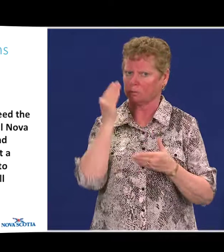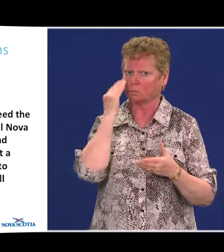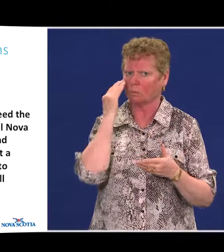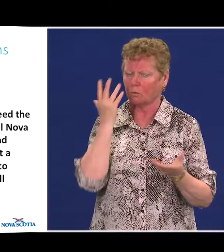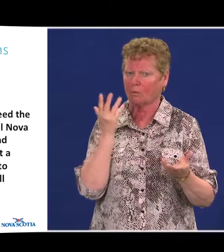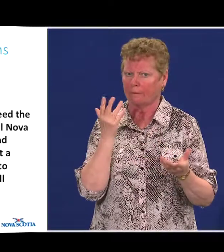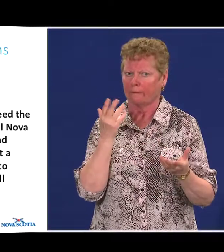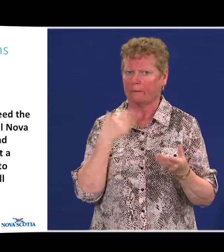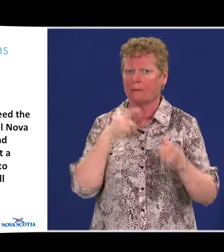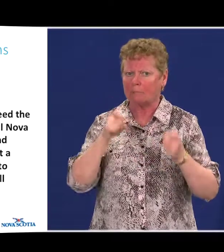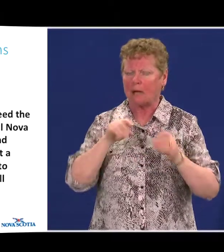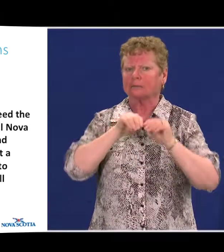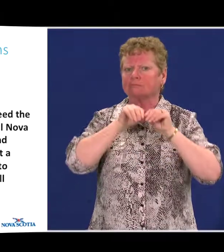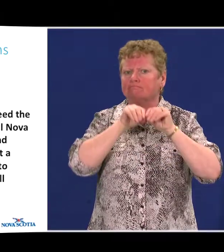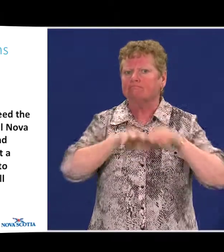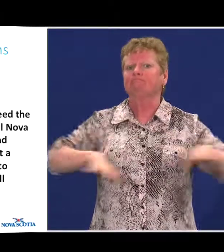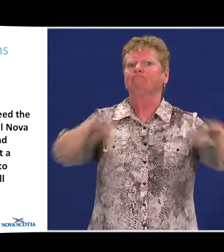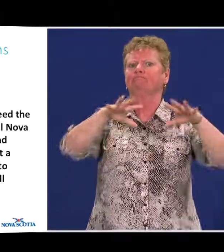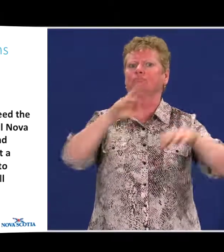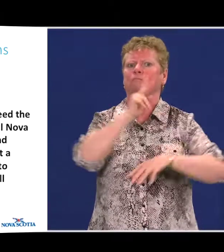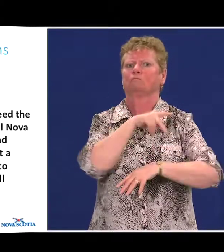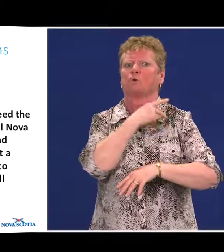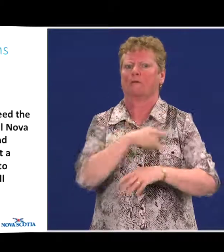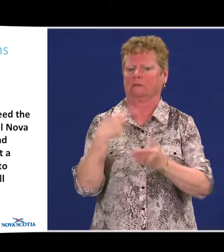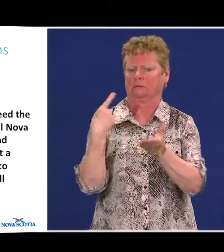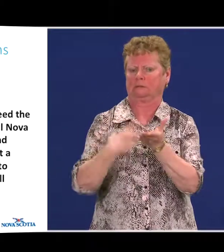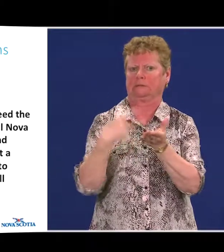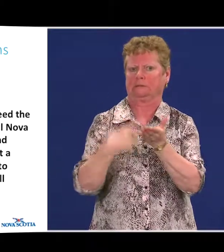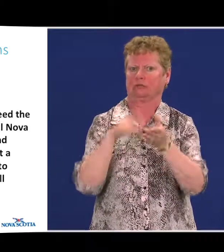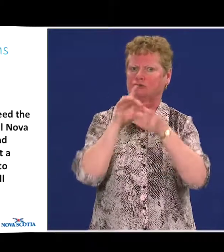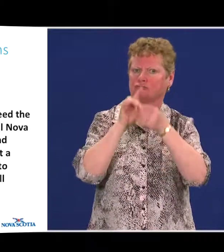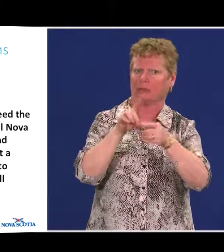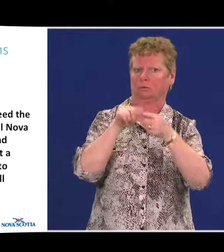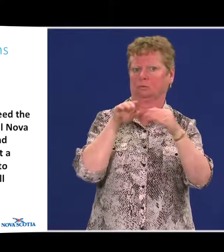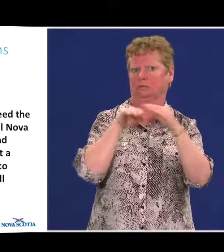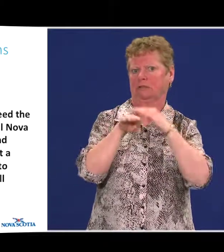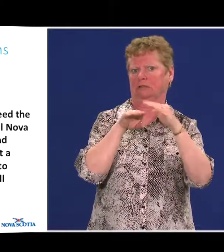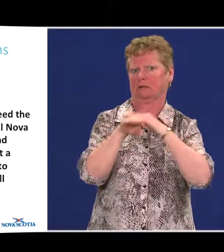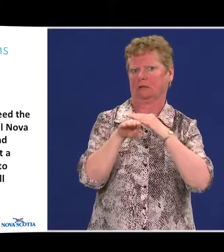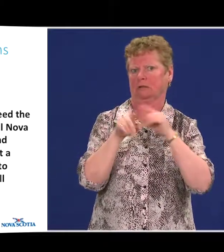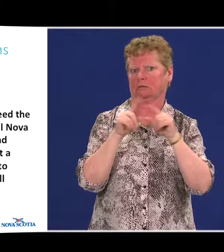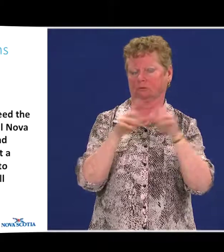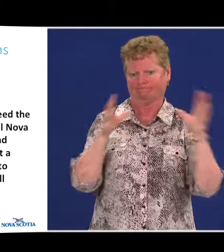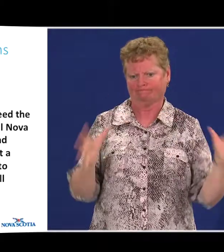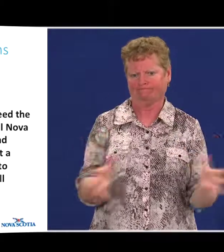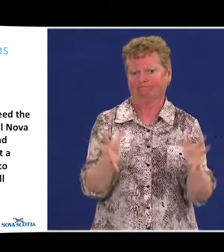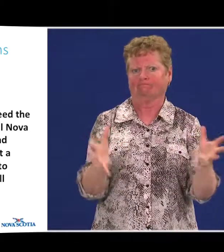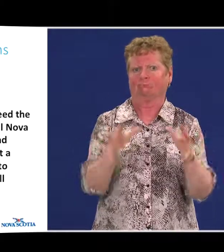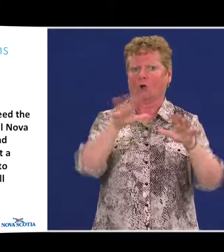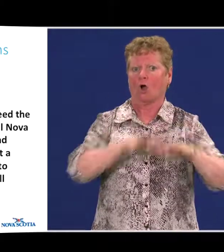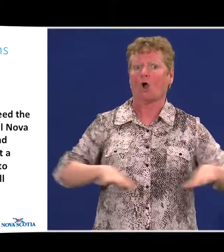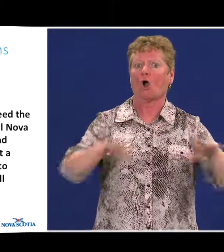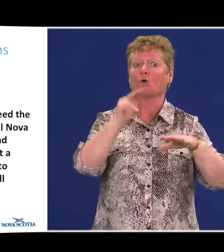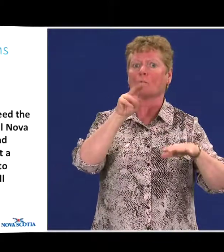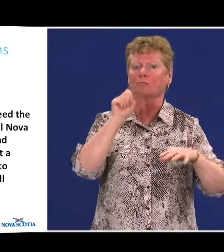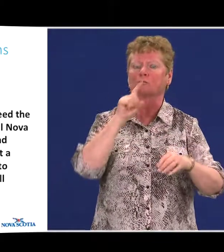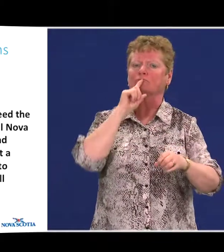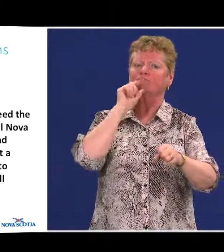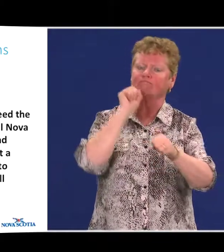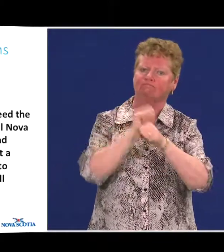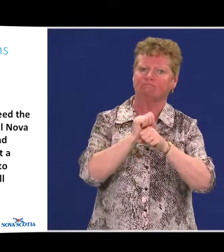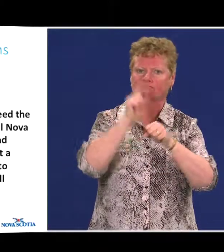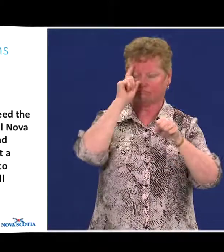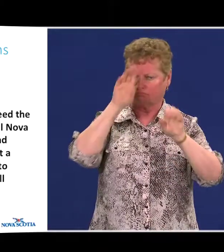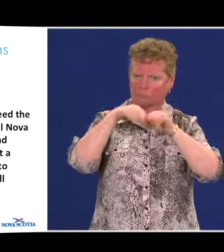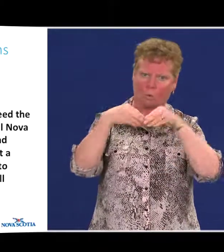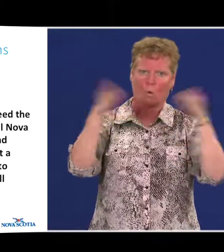start a province-wide discussion about accessibility to promote a Nova Scotia that is truly open